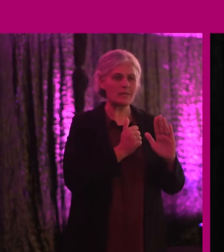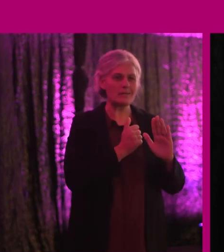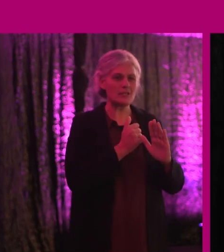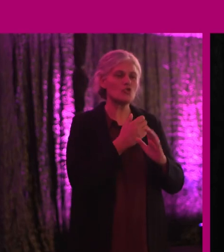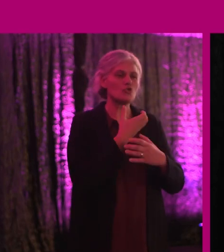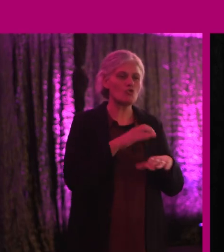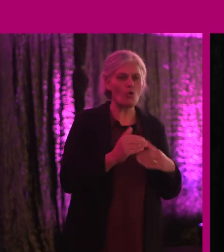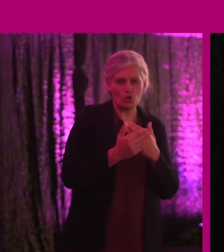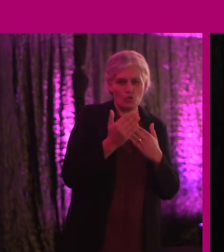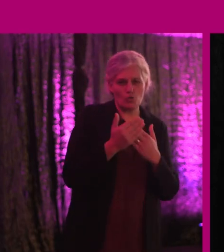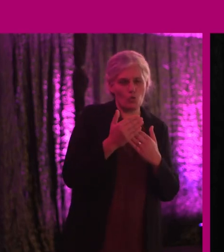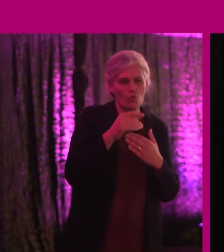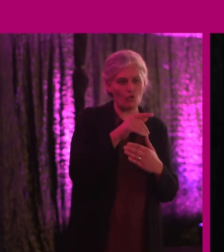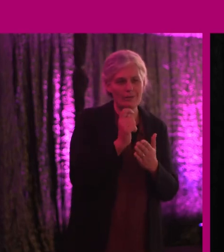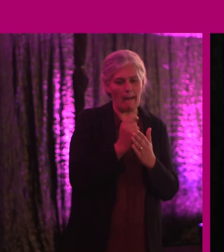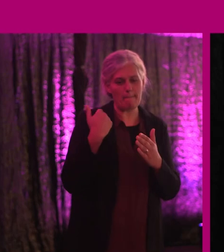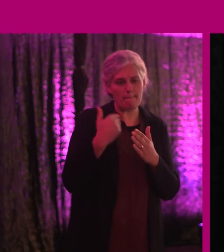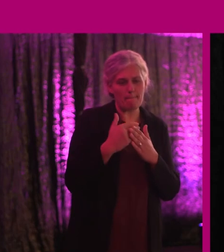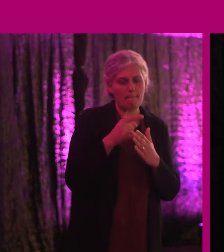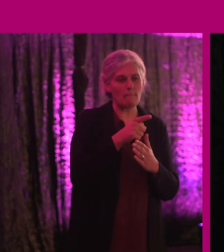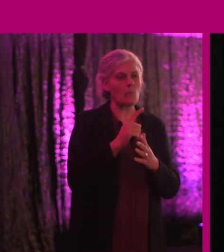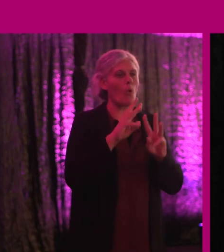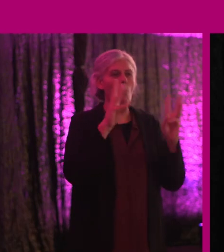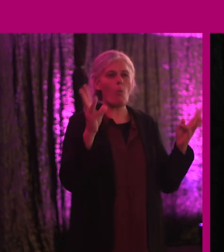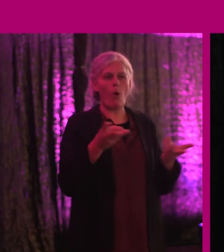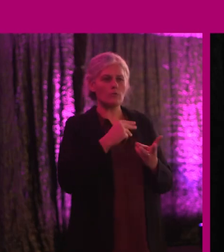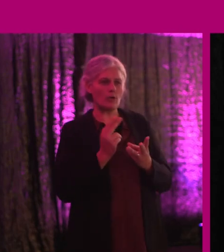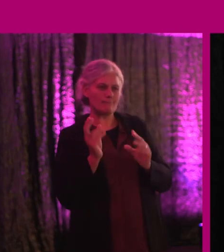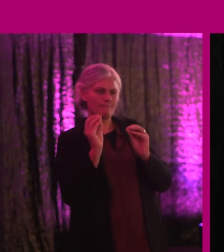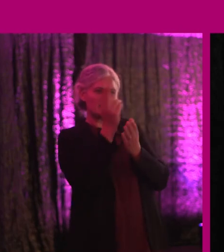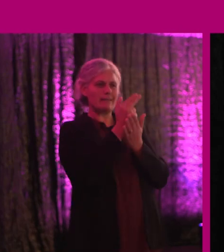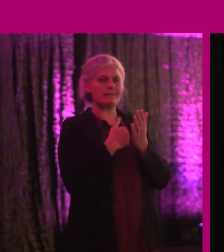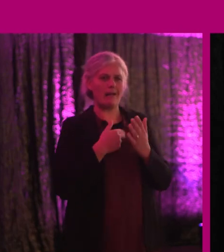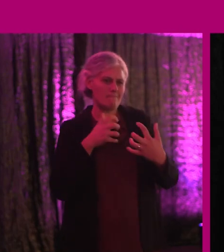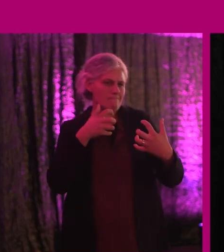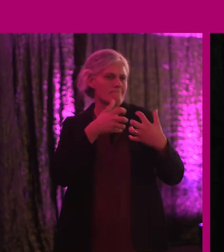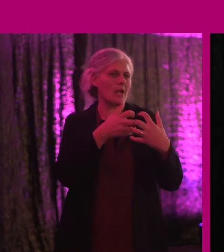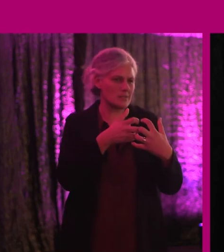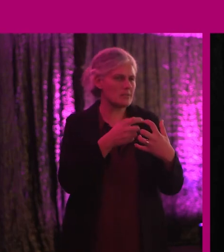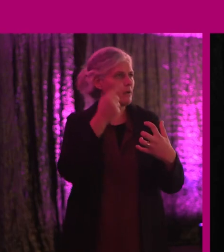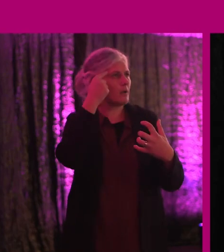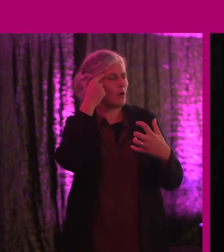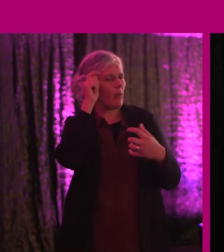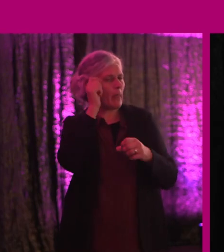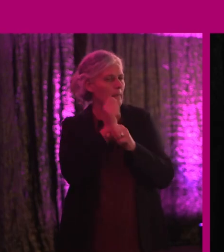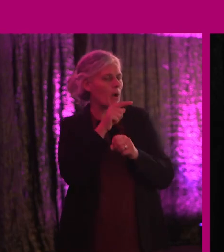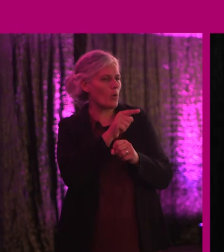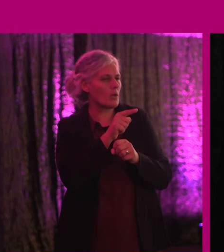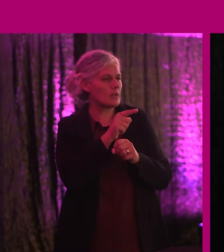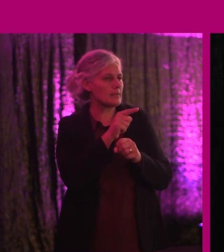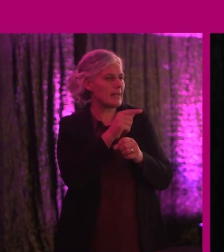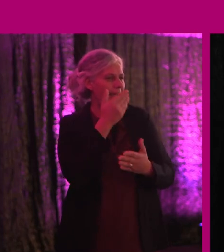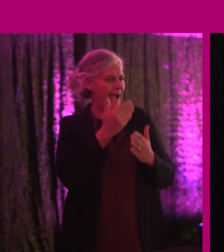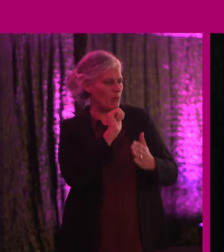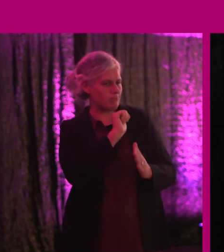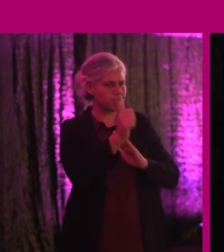childhood and your youth and where you've said that the world wasn't designed for you or didn't have you in mind. And we were considering how